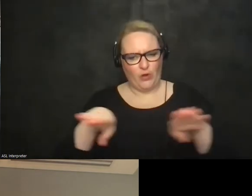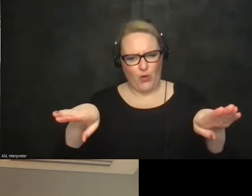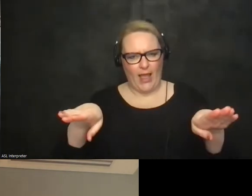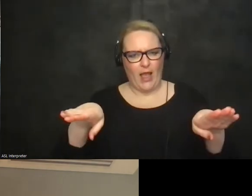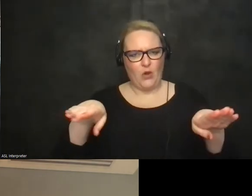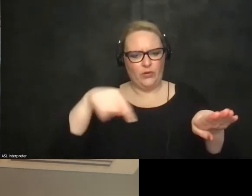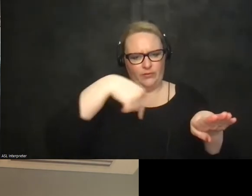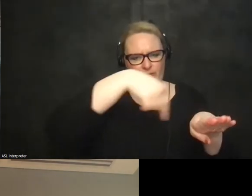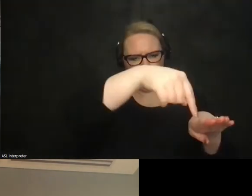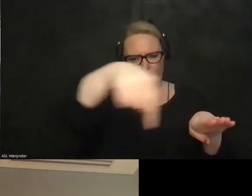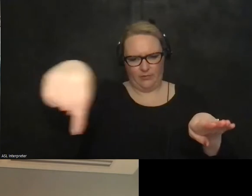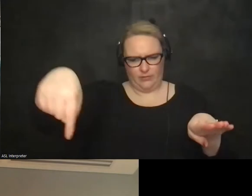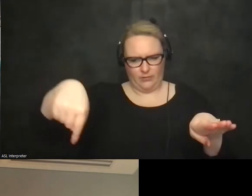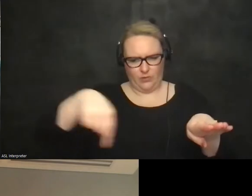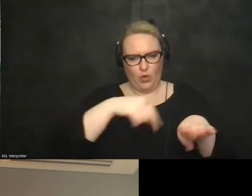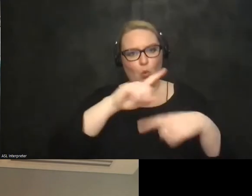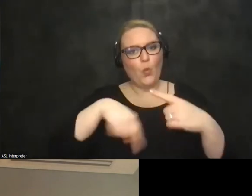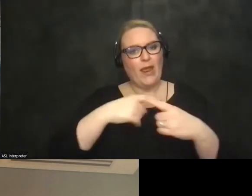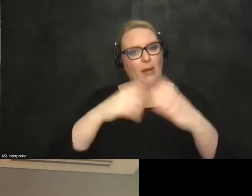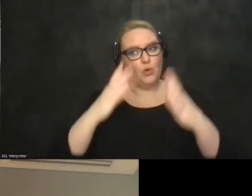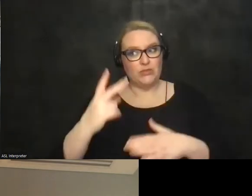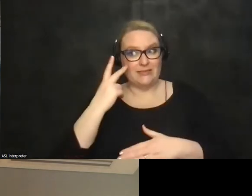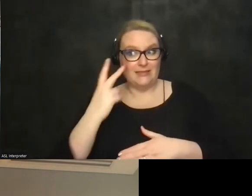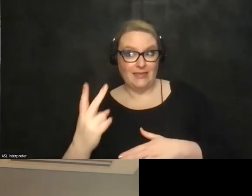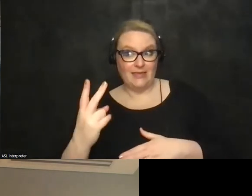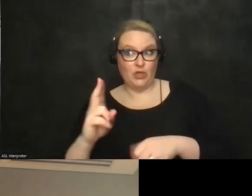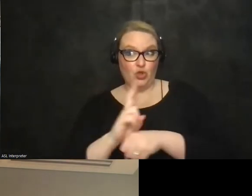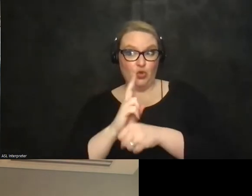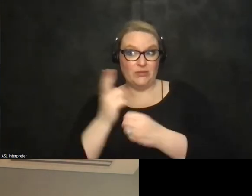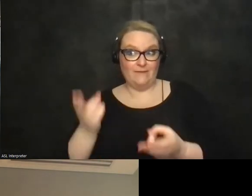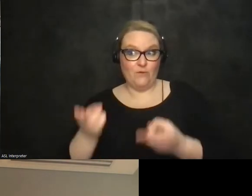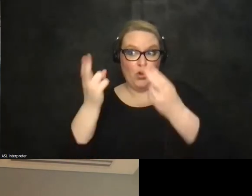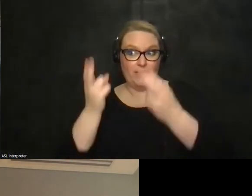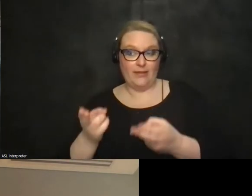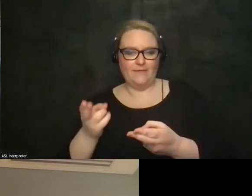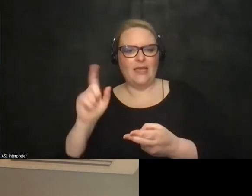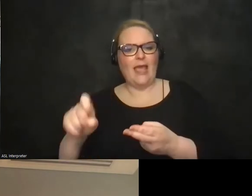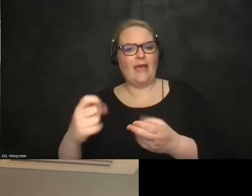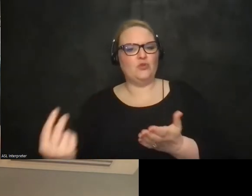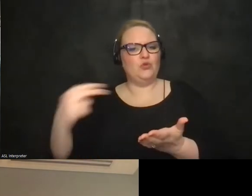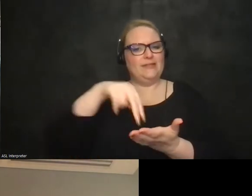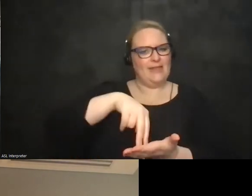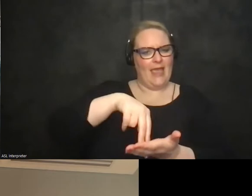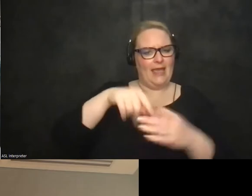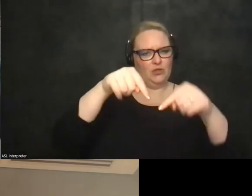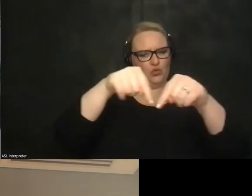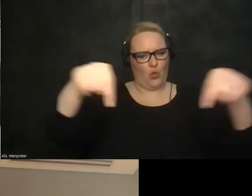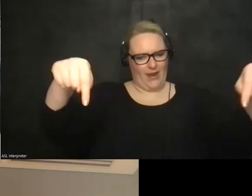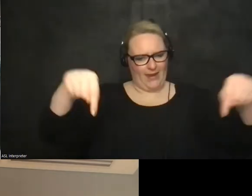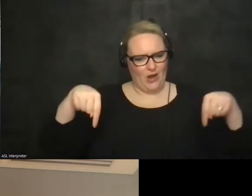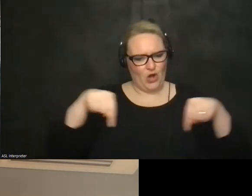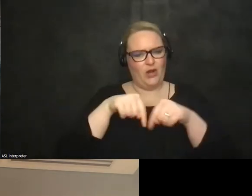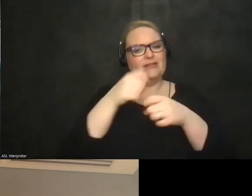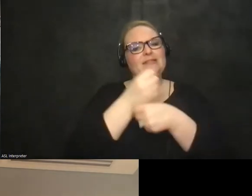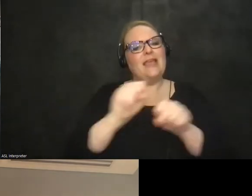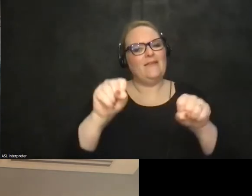individual sees uh somebody using a forklift they have to go and stand and we called it the safety